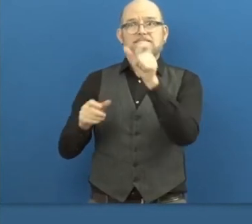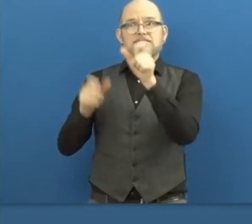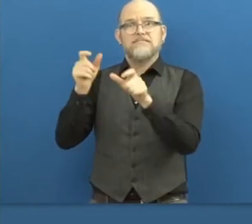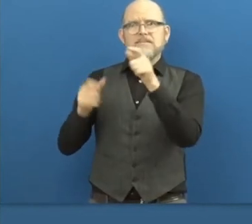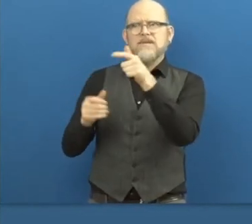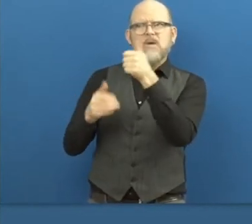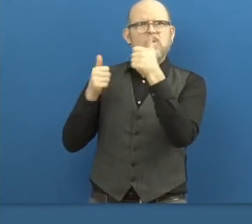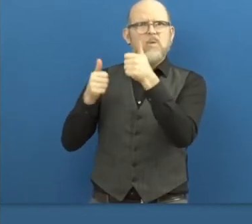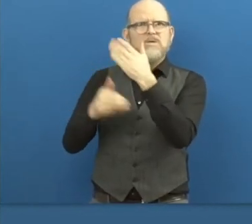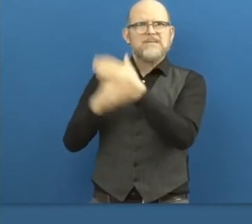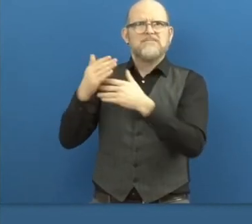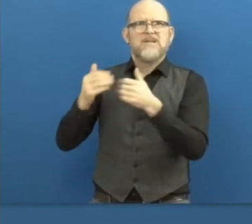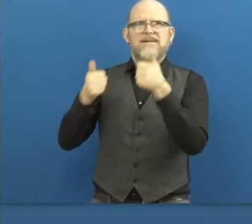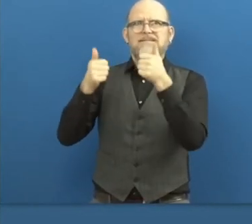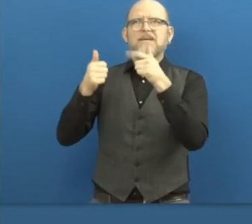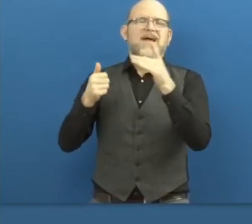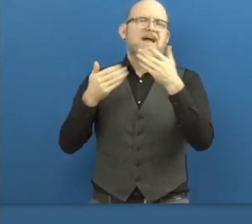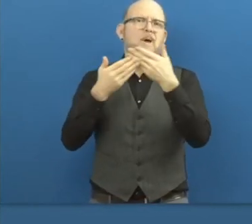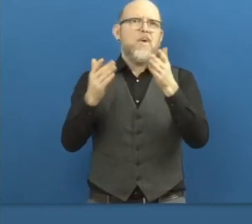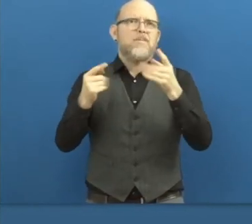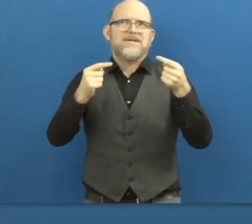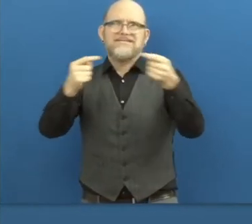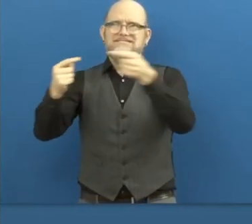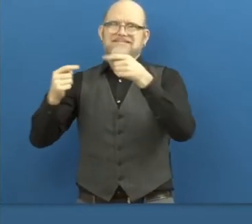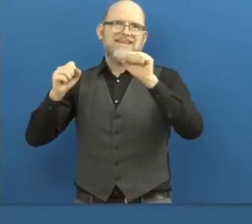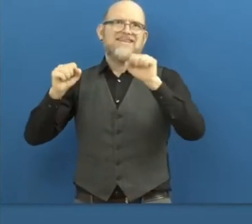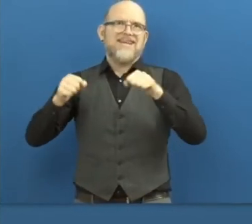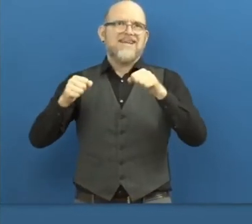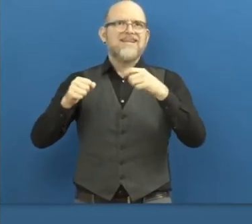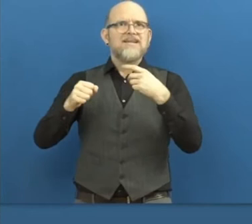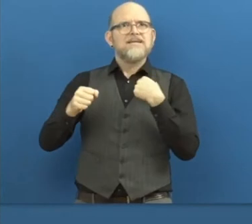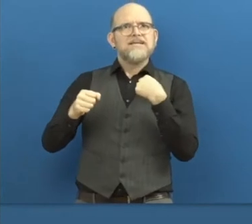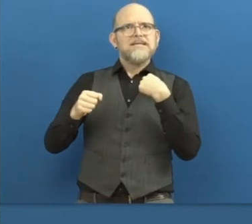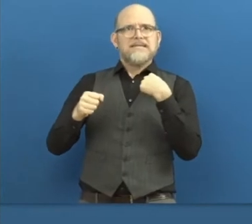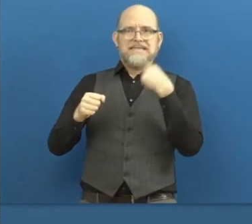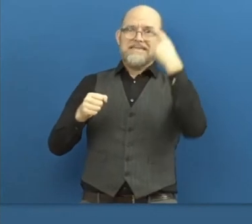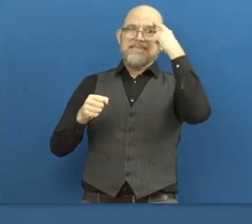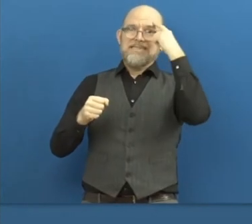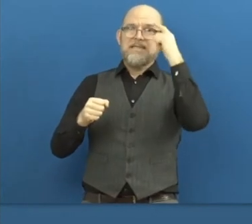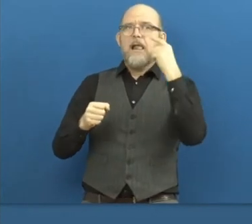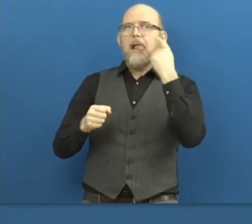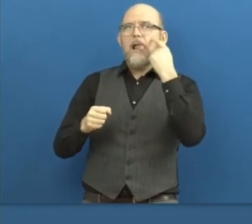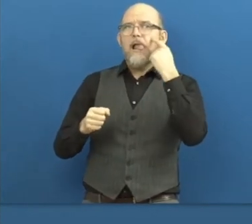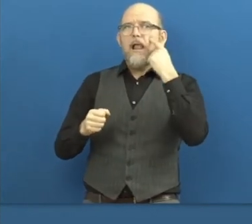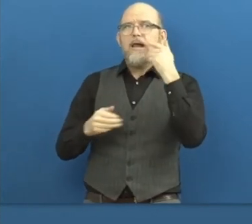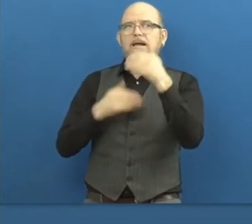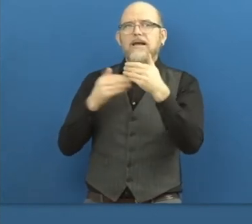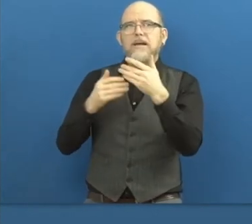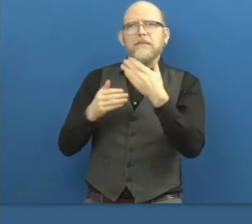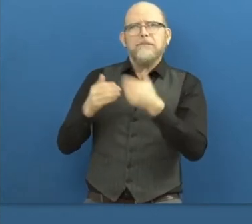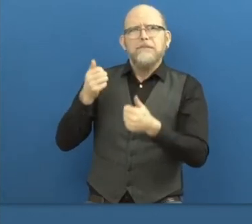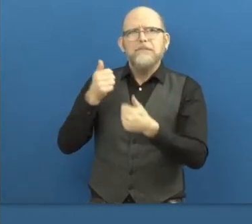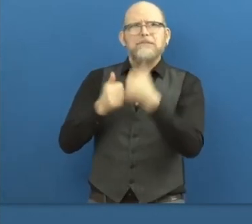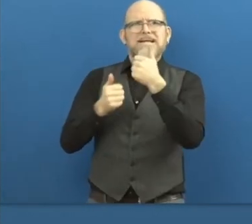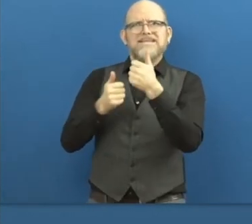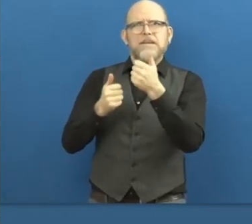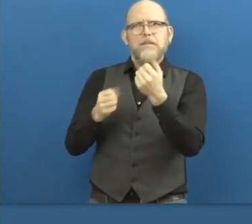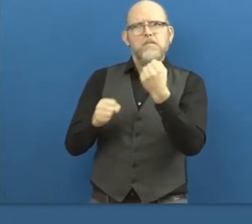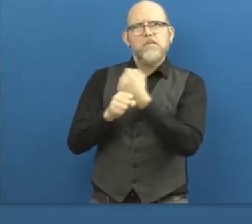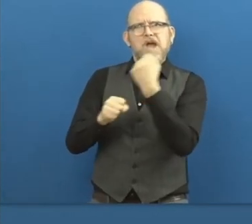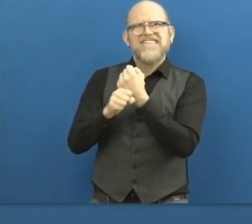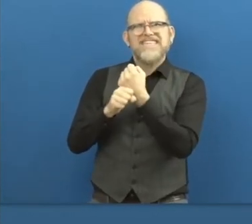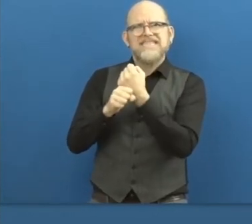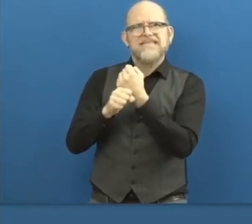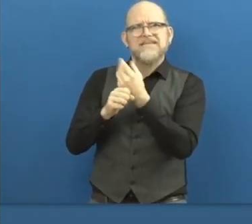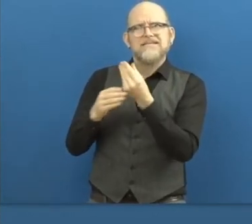we can openly discuss and try to find out the best practices because as